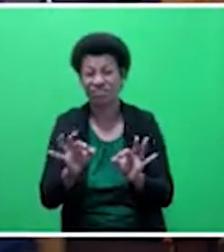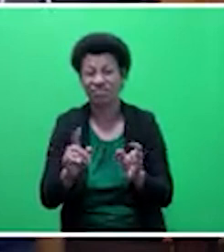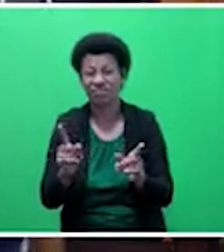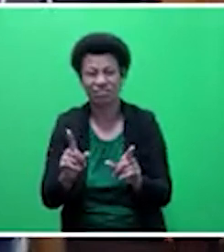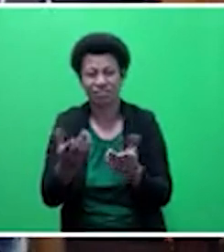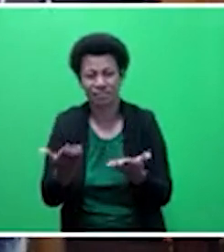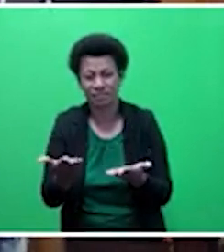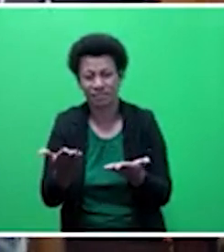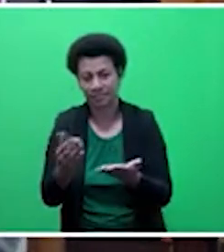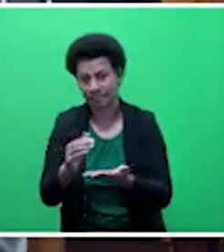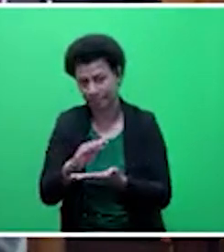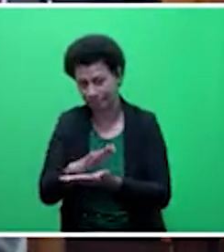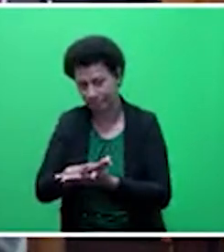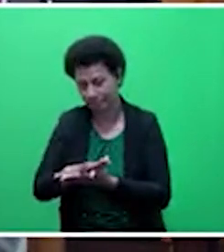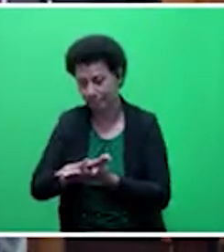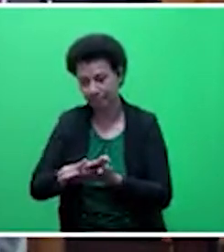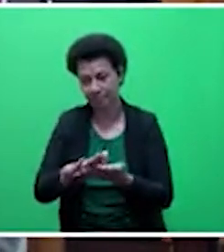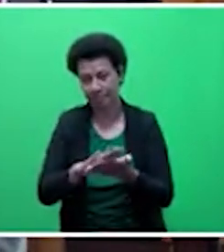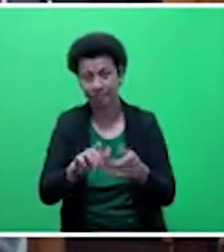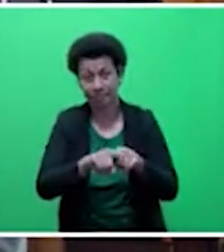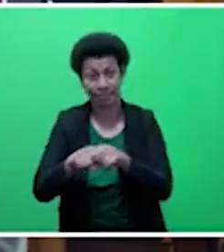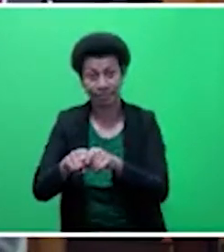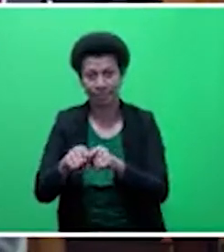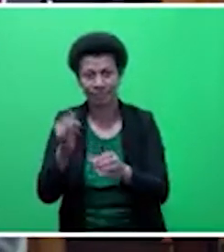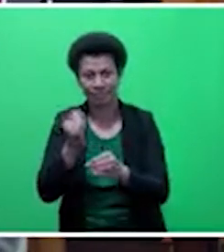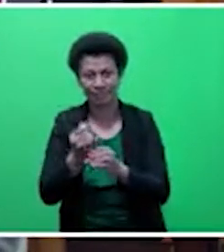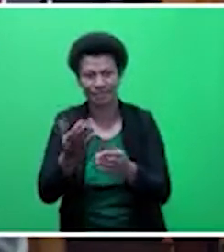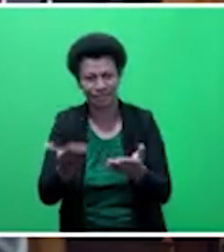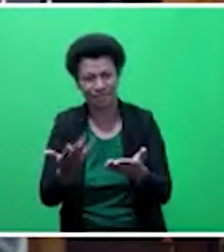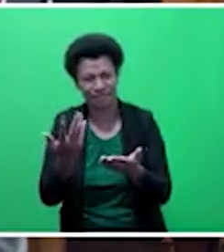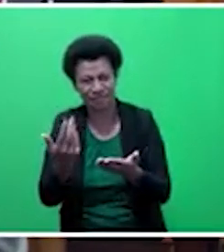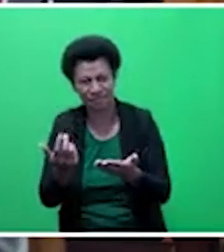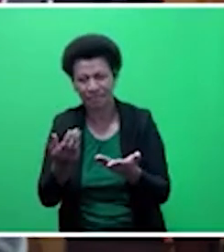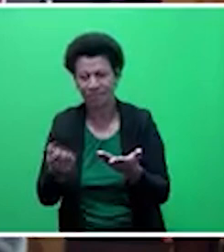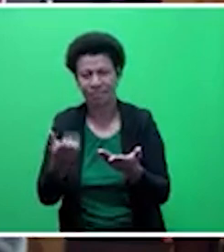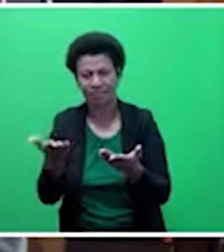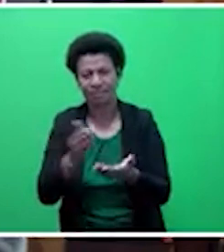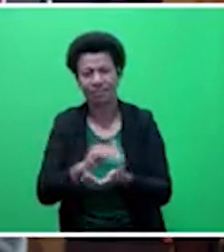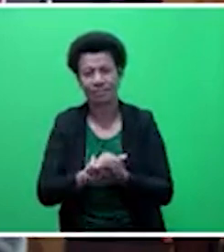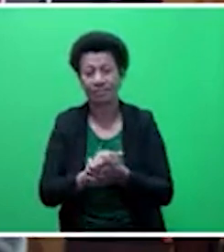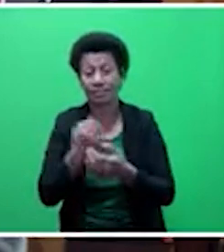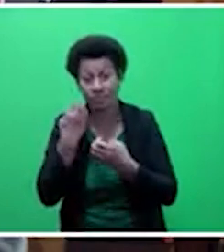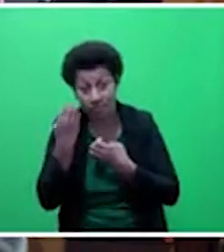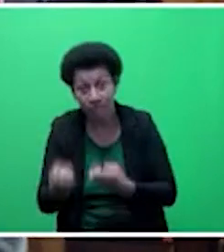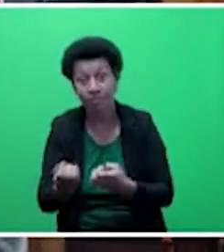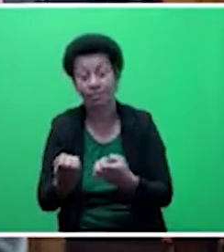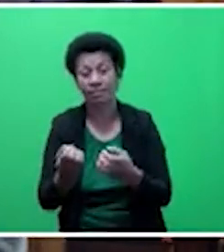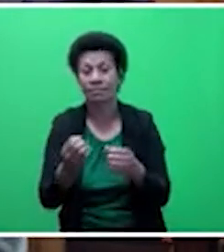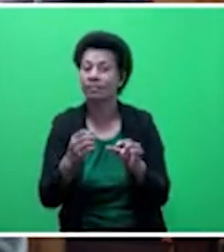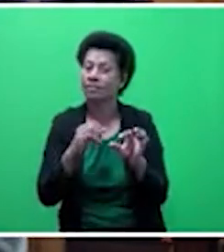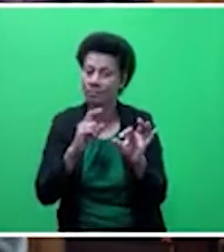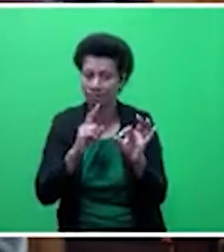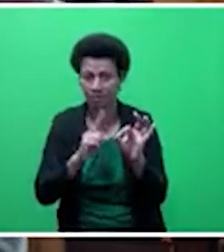Mr. Speaker, the other point I also wanted to make was Honorable Gawaka, you know, he just